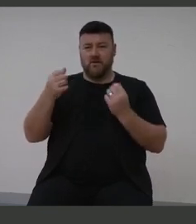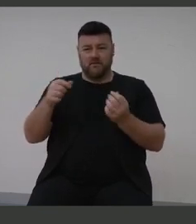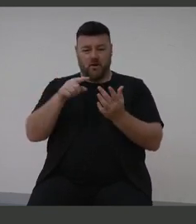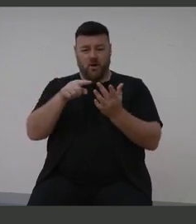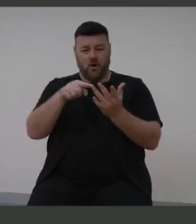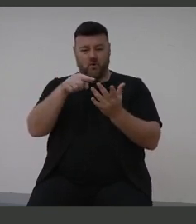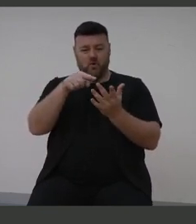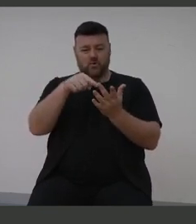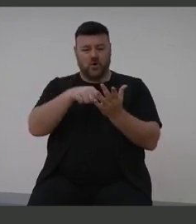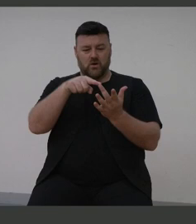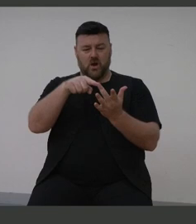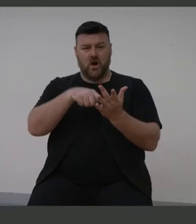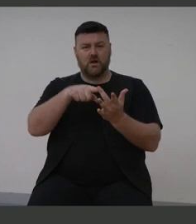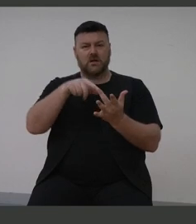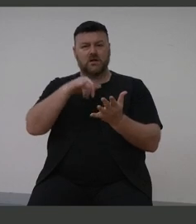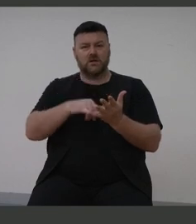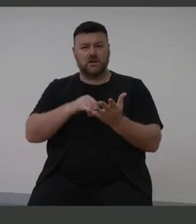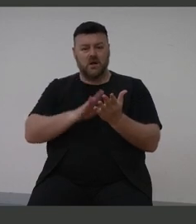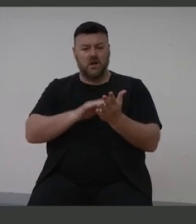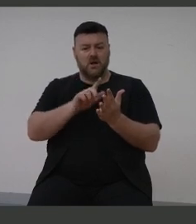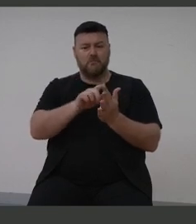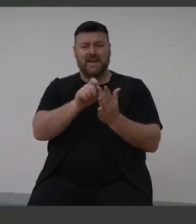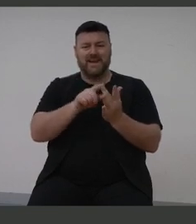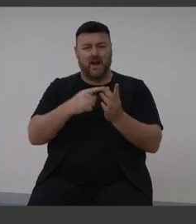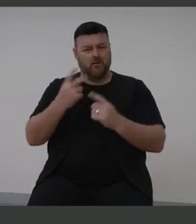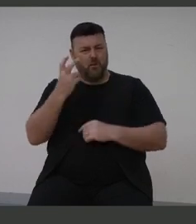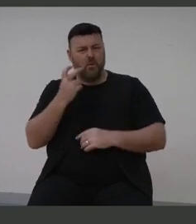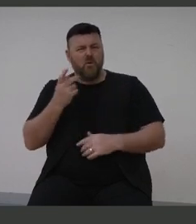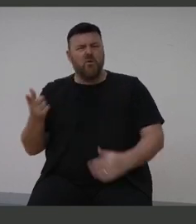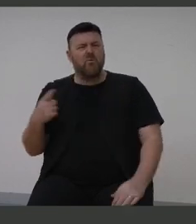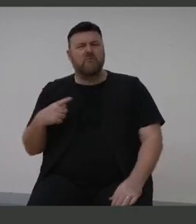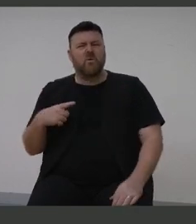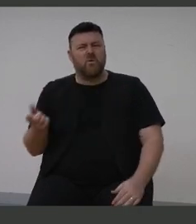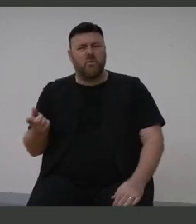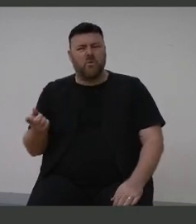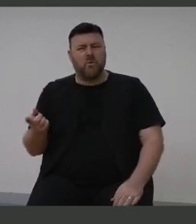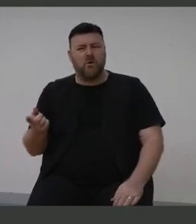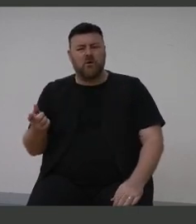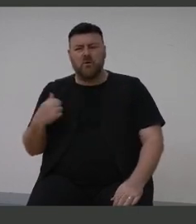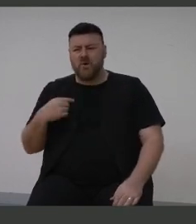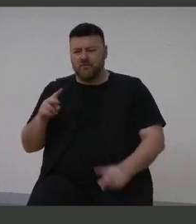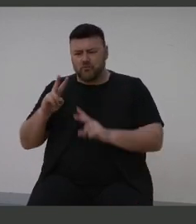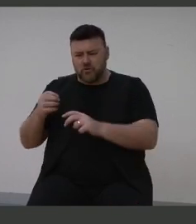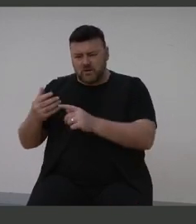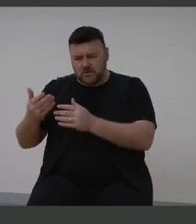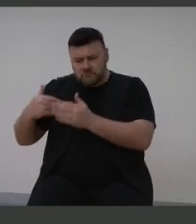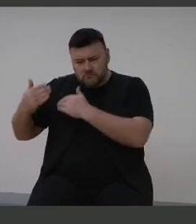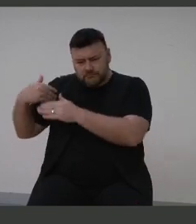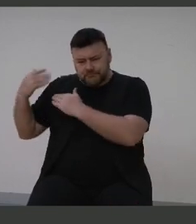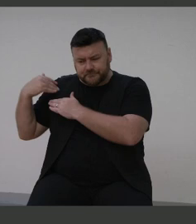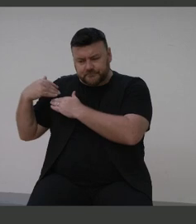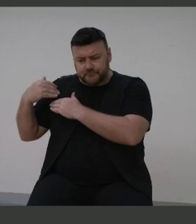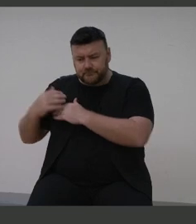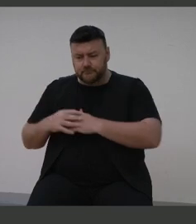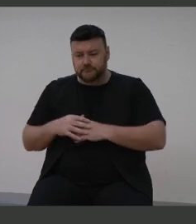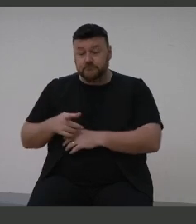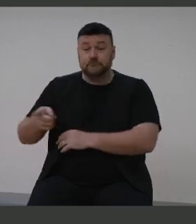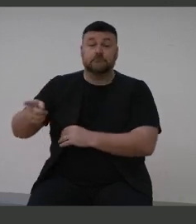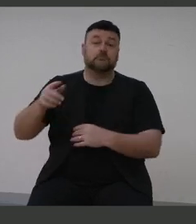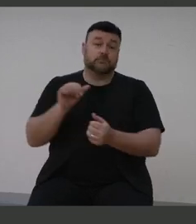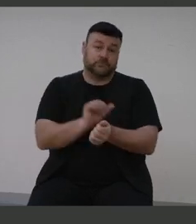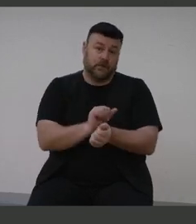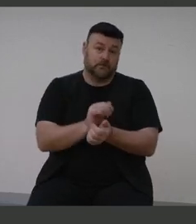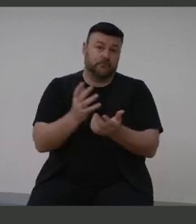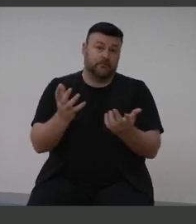of otitis media? And let's look back at it and reflect on some of the lifestyle that he endured growing up. The fact that he was incarcerated.